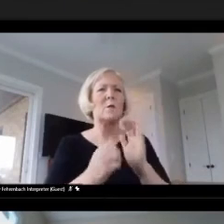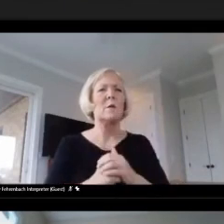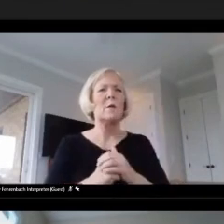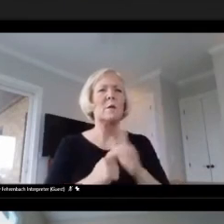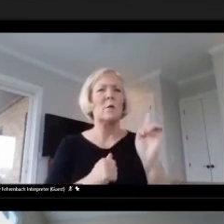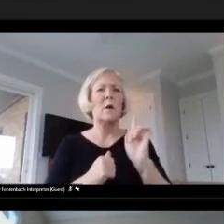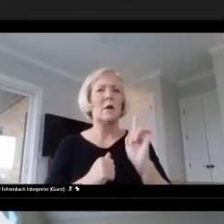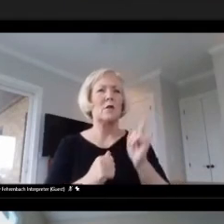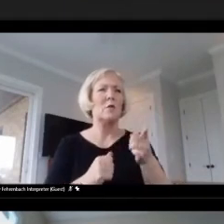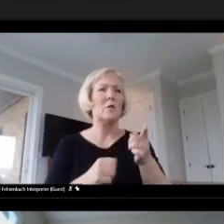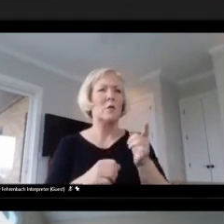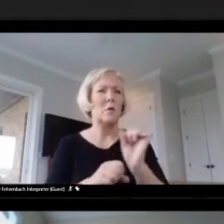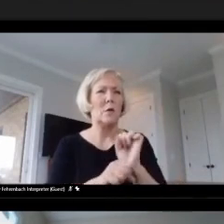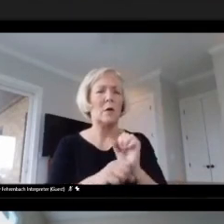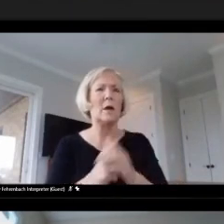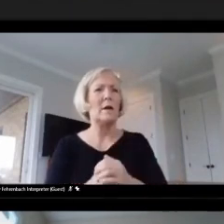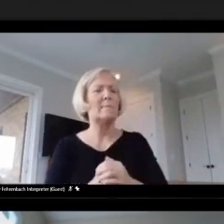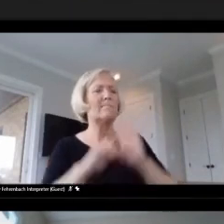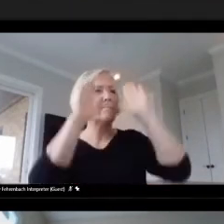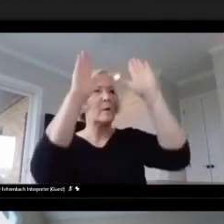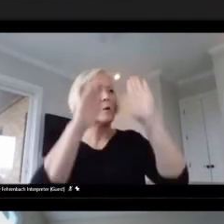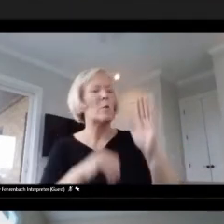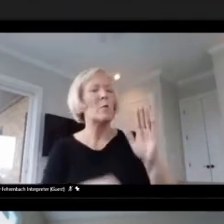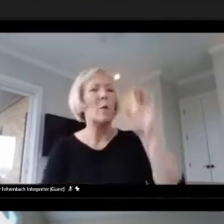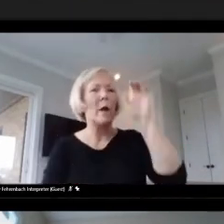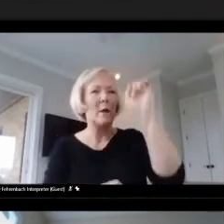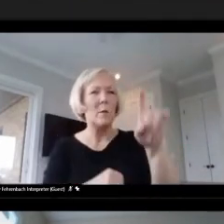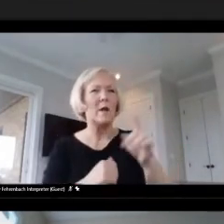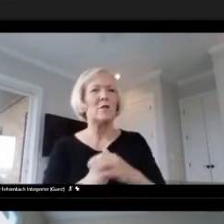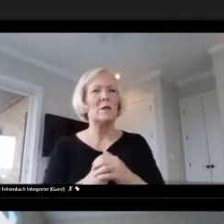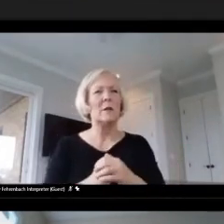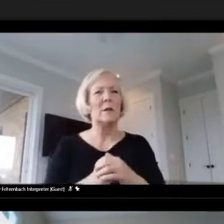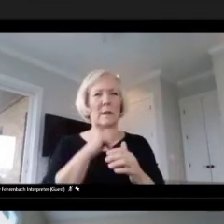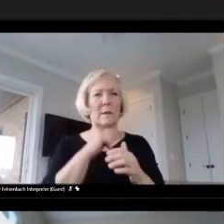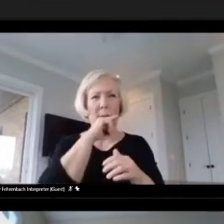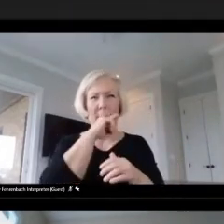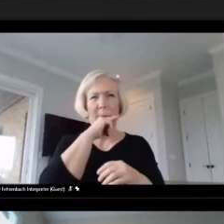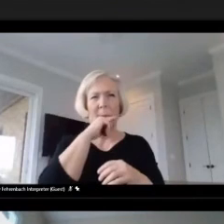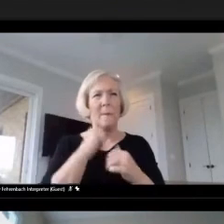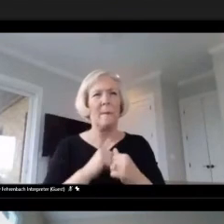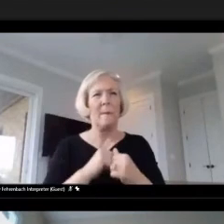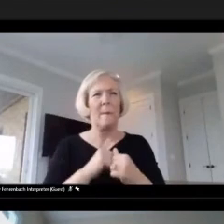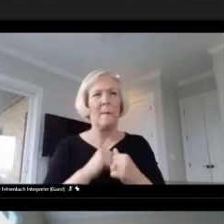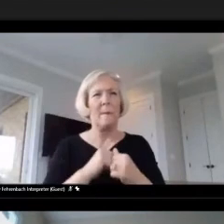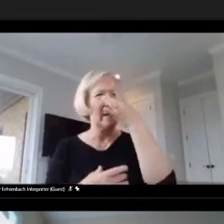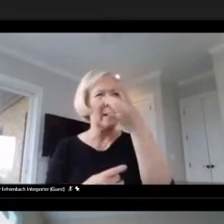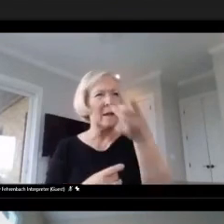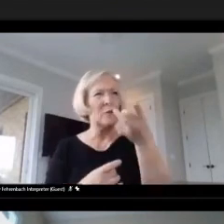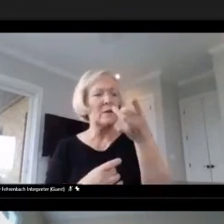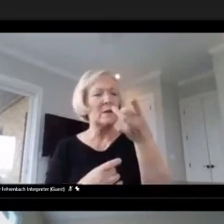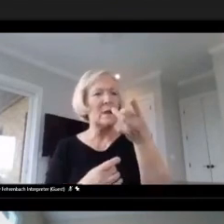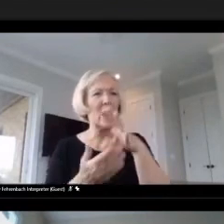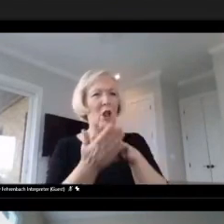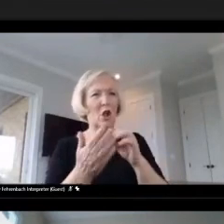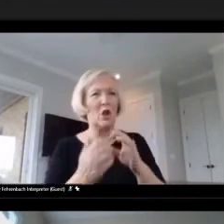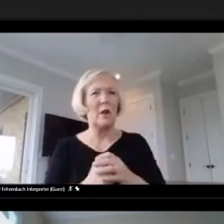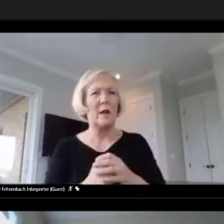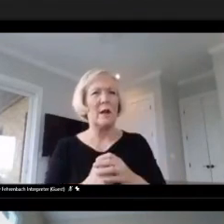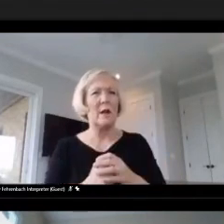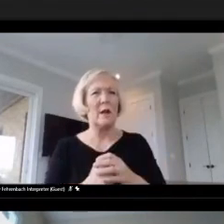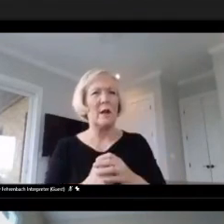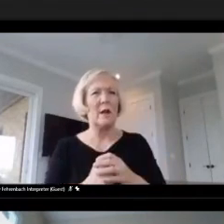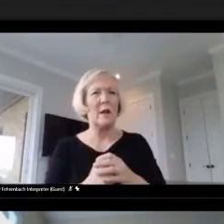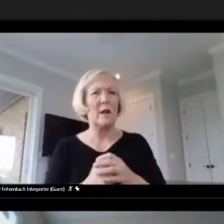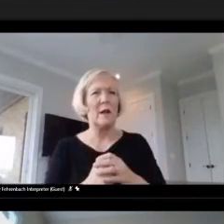Thanks, Sarah. That's a great question. So one of the interesting learnings that came out of the Network to